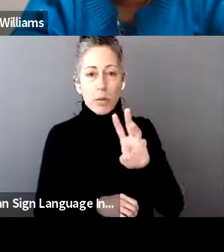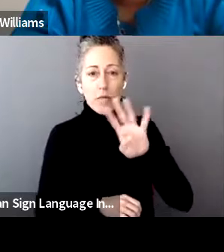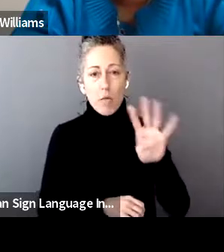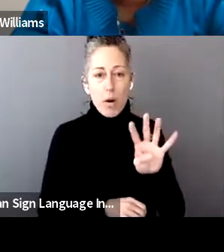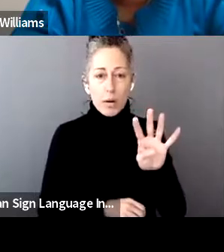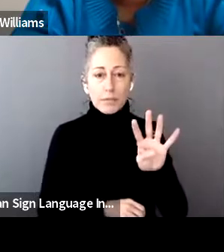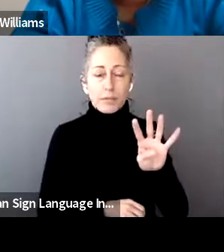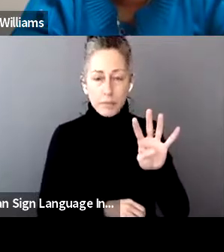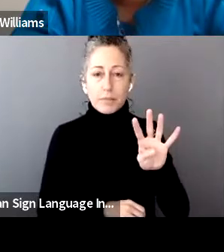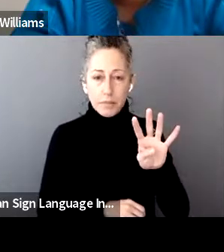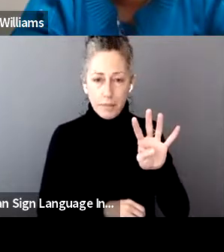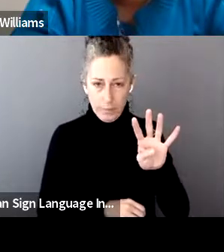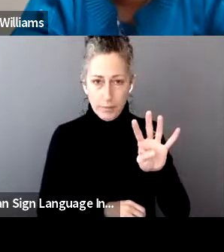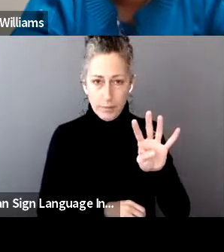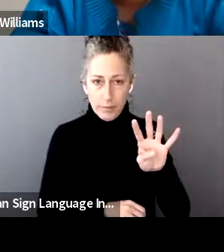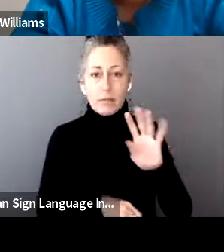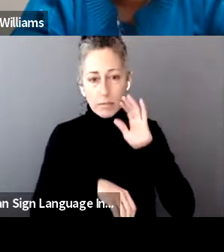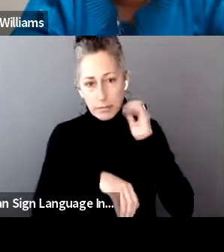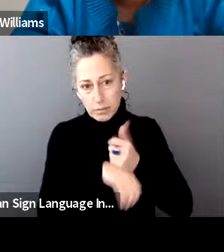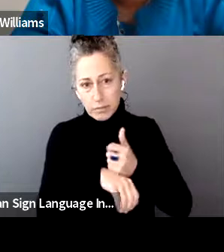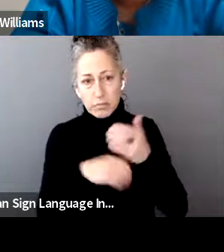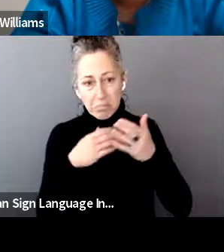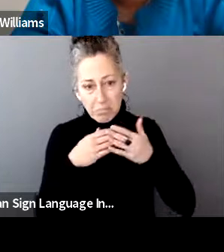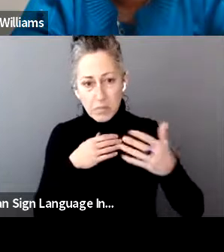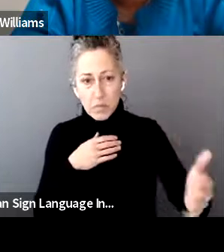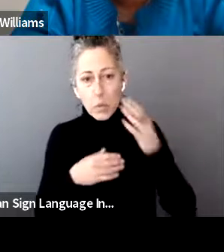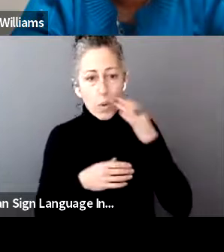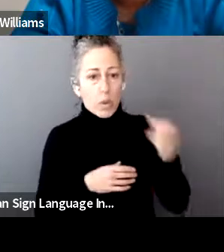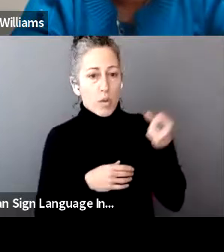unemployment or, or wherever. And they will start doing the withholding for you.